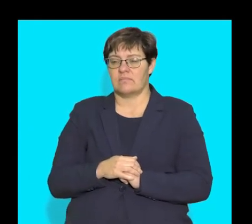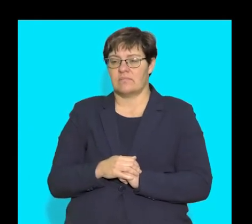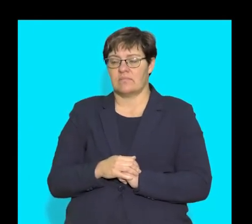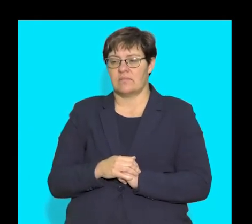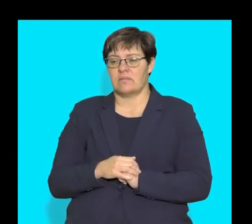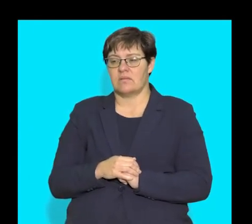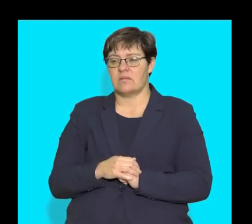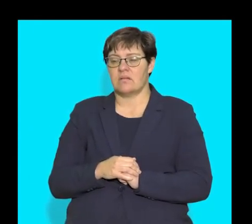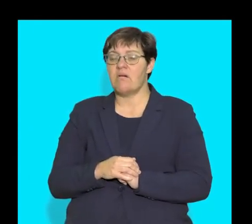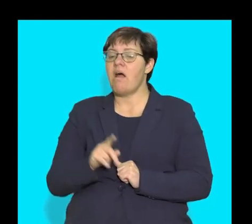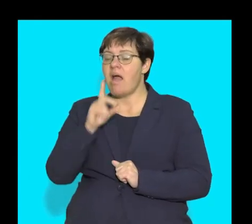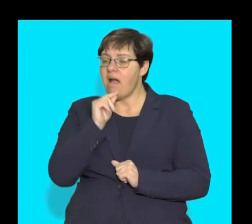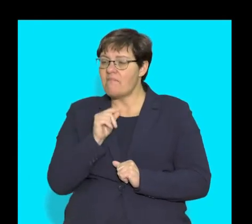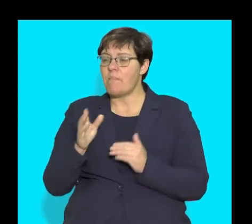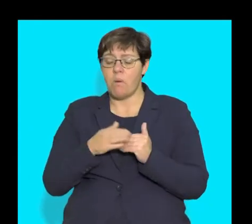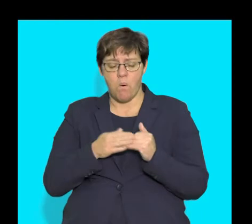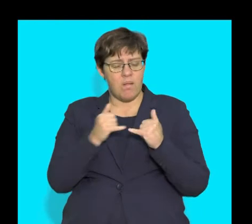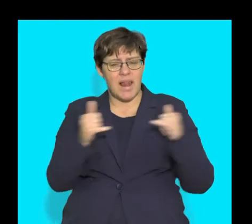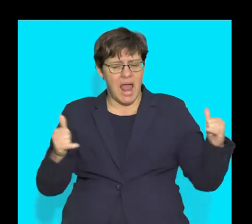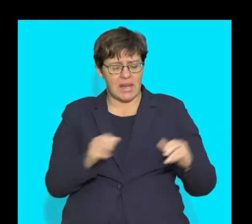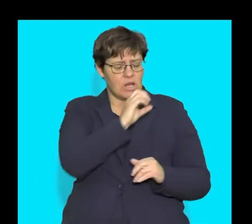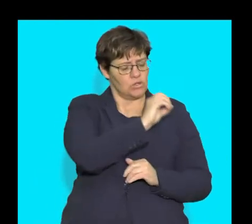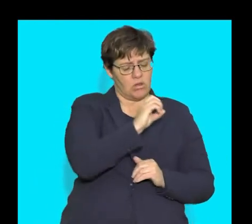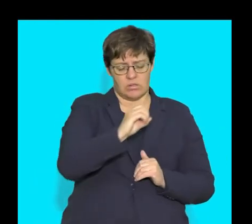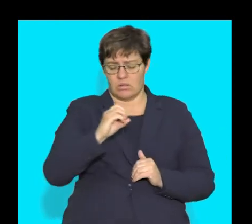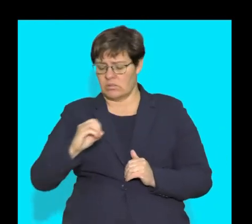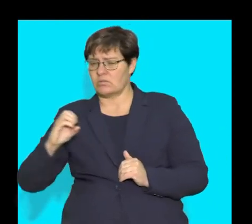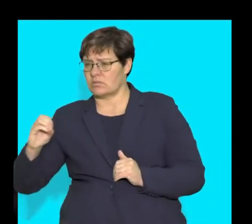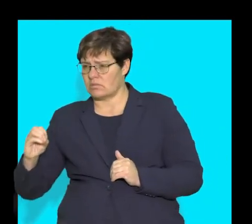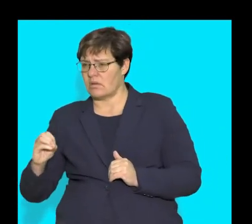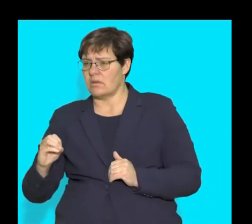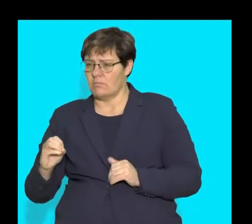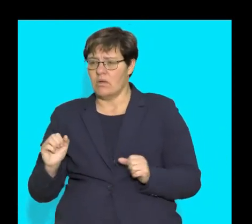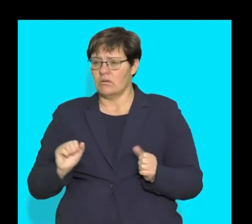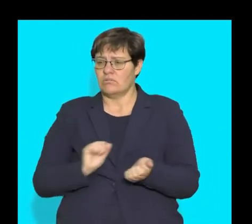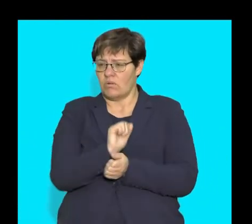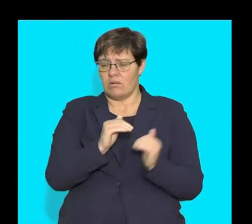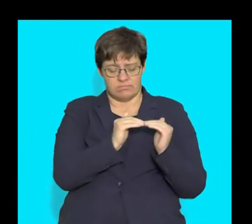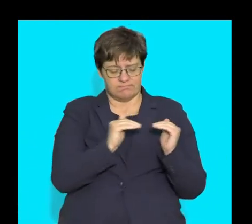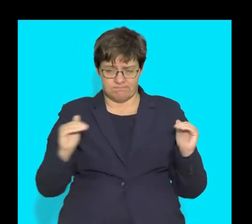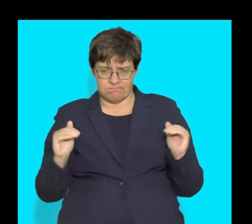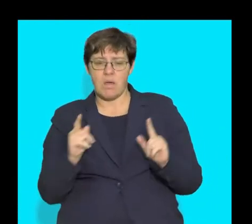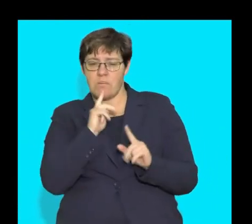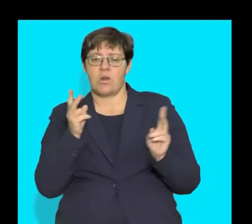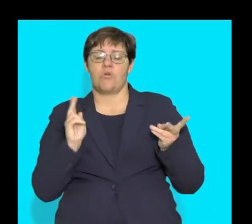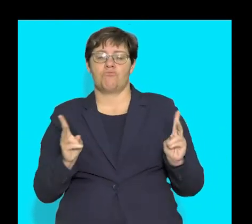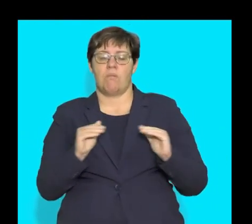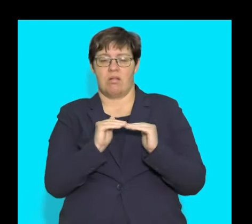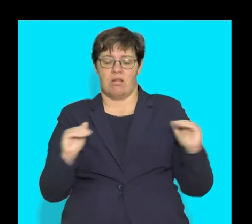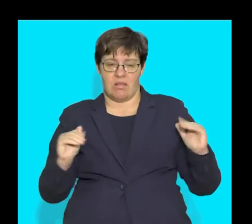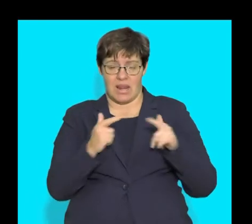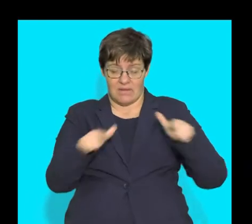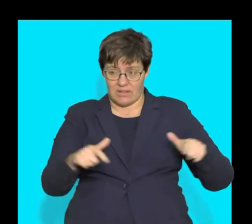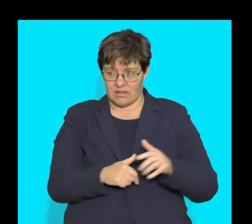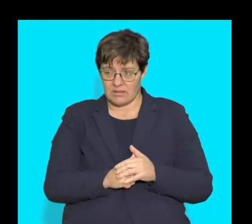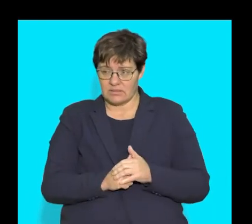Okay? And we have one more line which basically shows you a solid line with a circle indicating the normal blood glucose